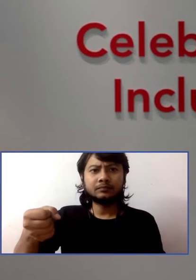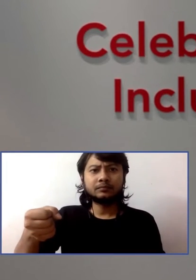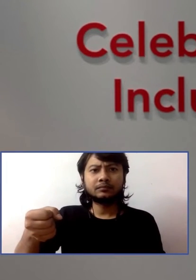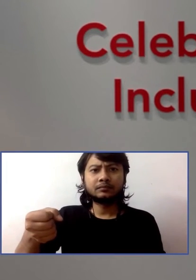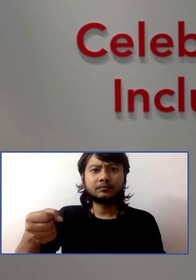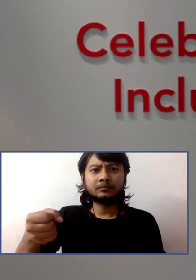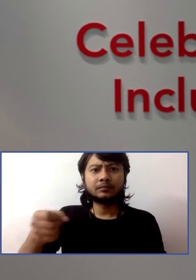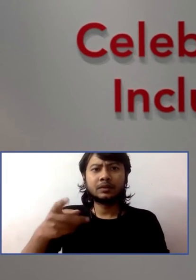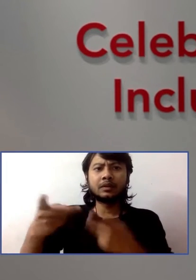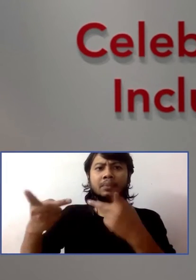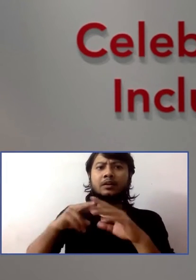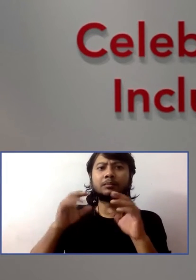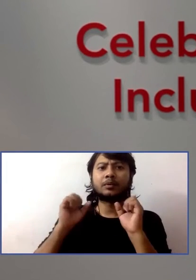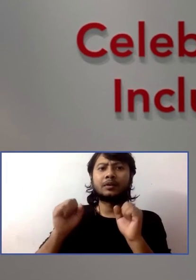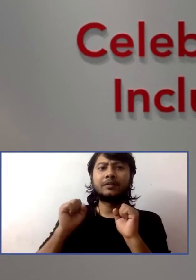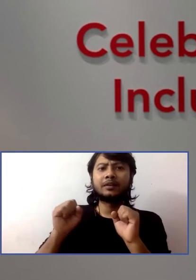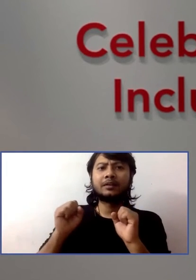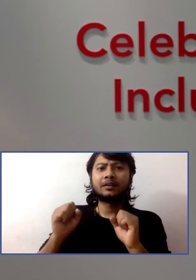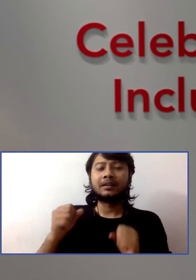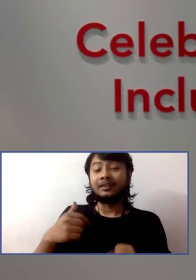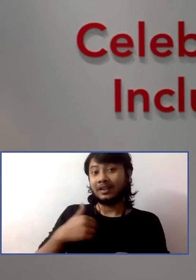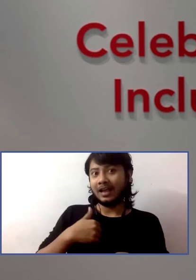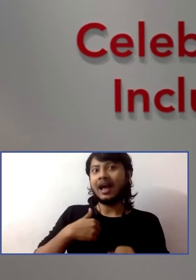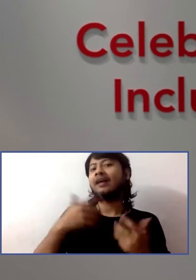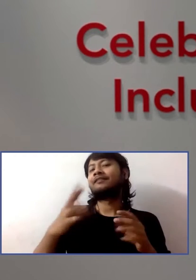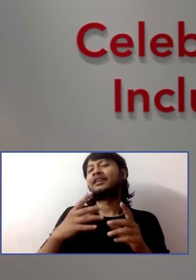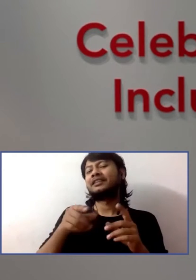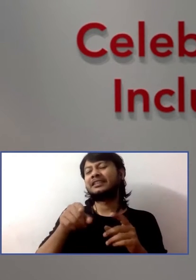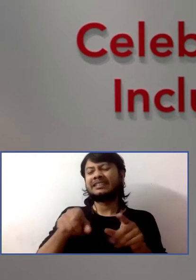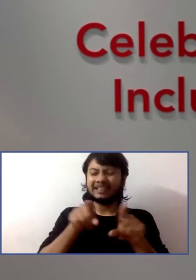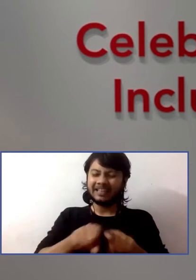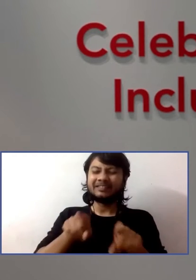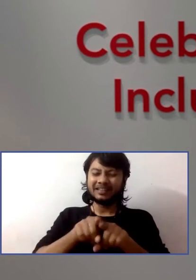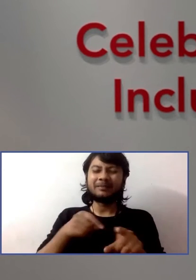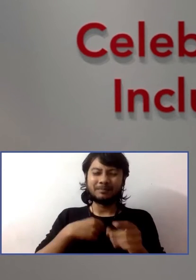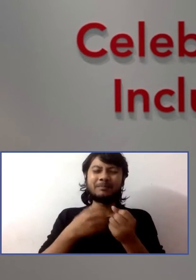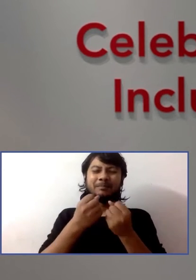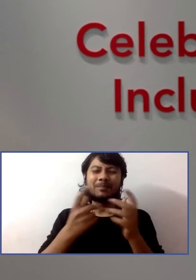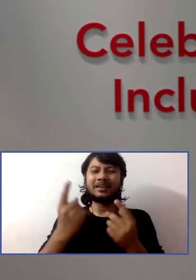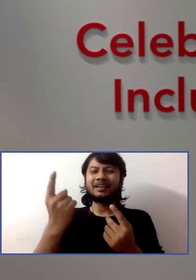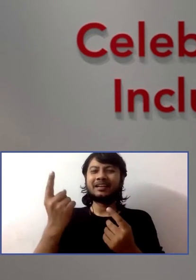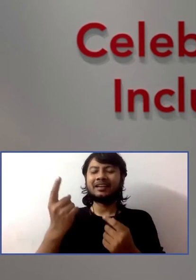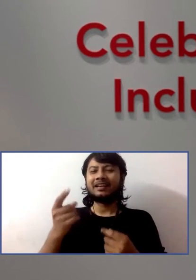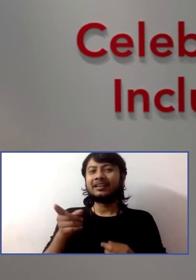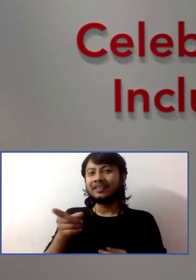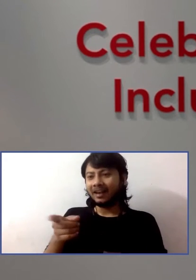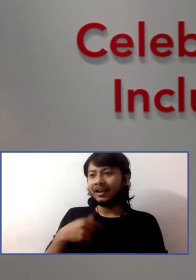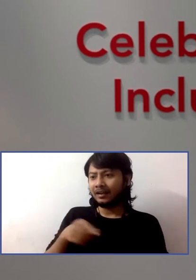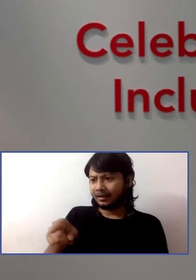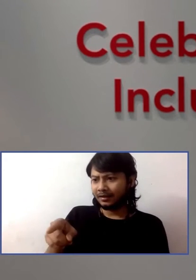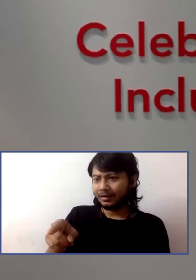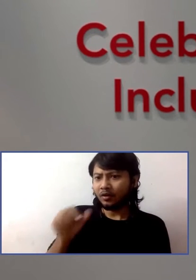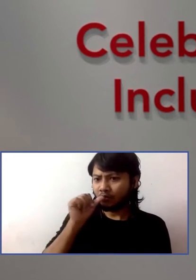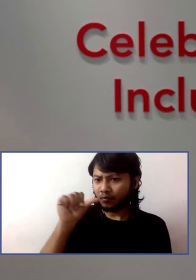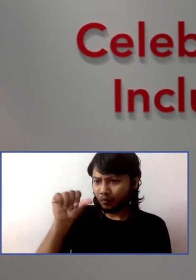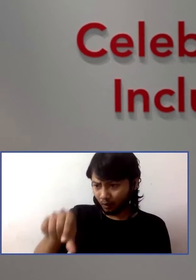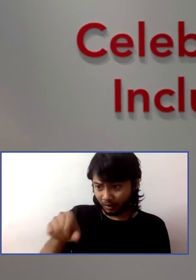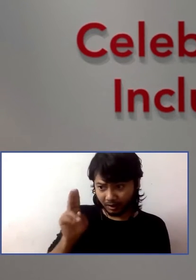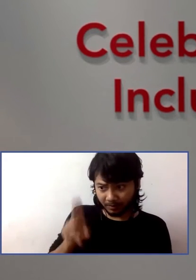I've done this many times, and people have told me, say, does it need water? What do you think? Should we get water?